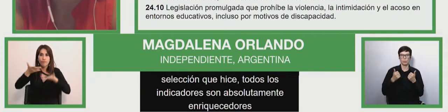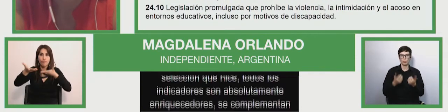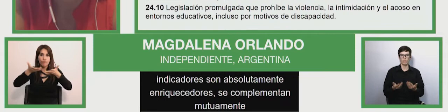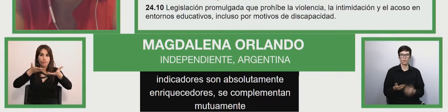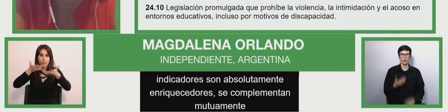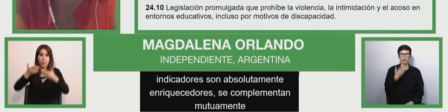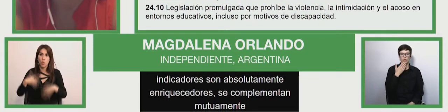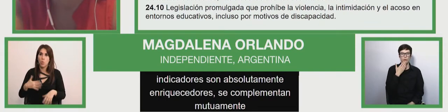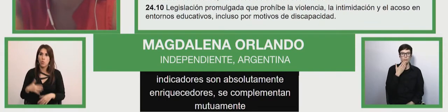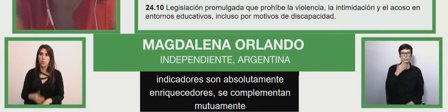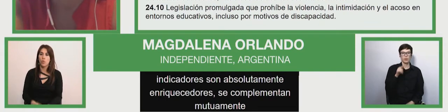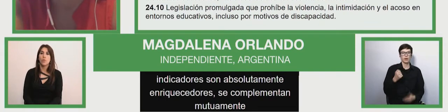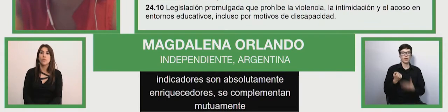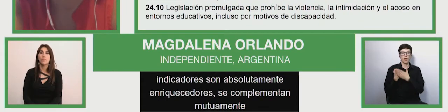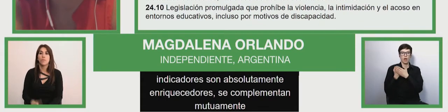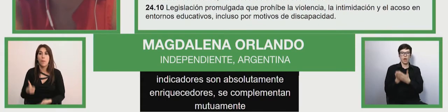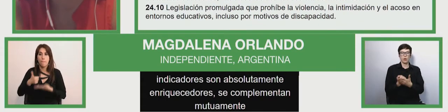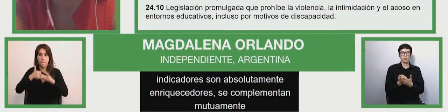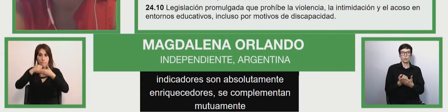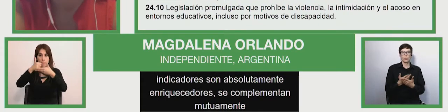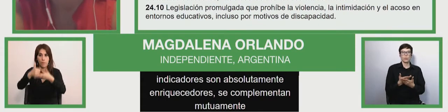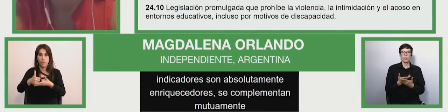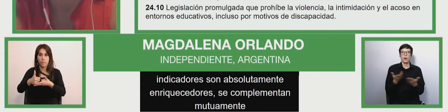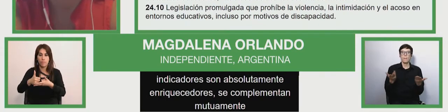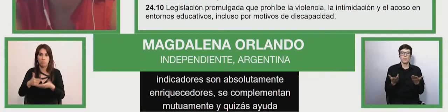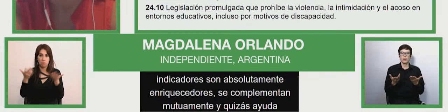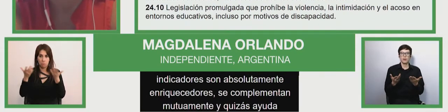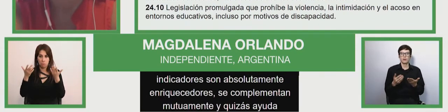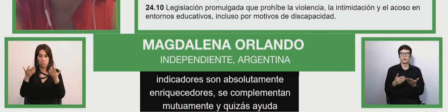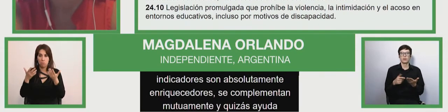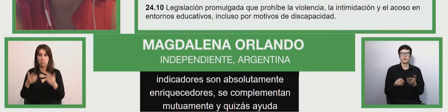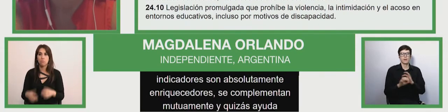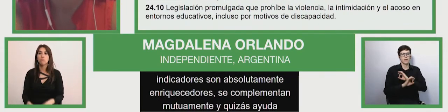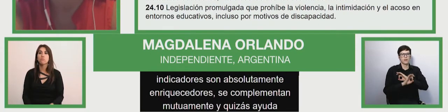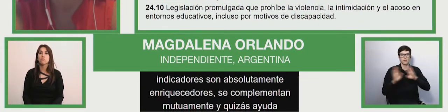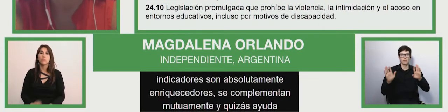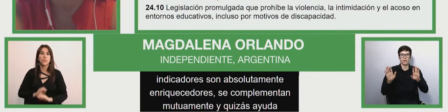perhaps help in uh clearing up